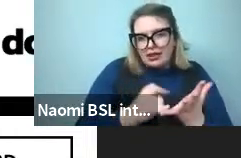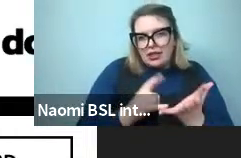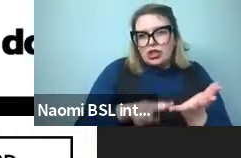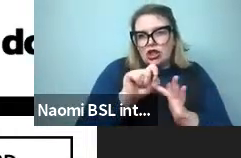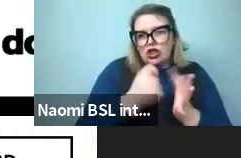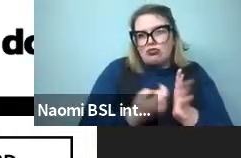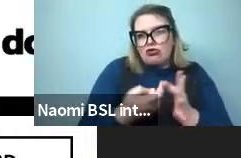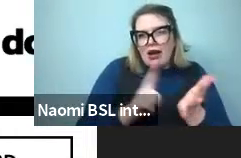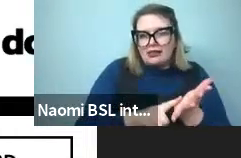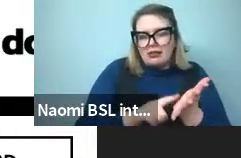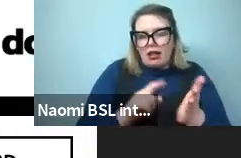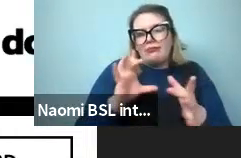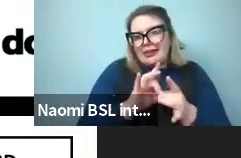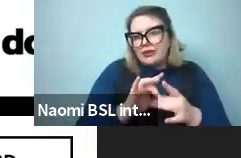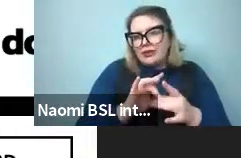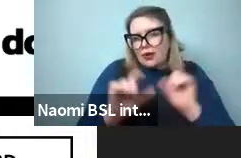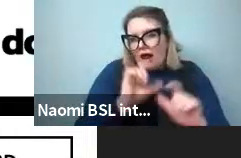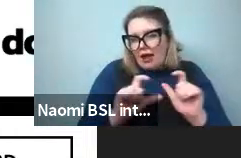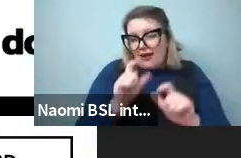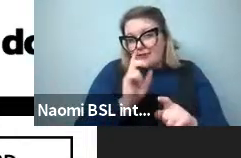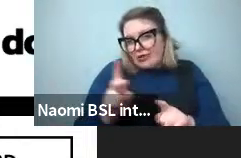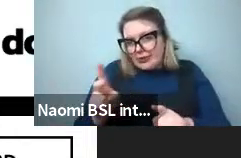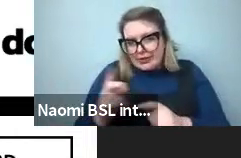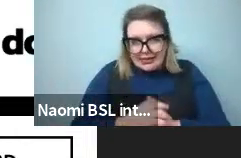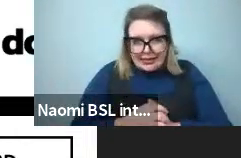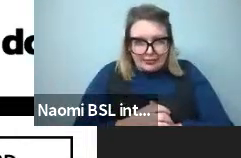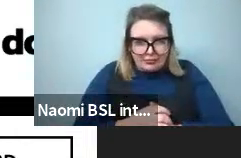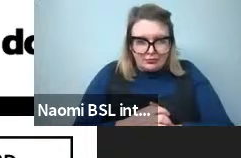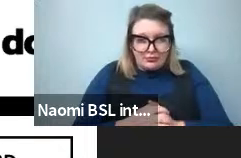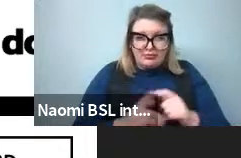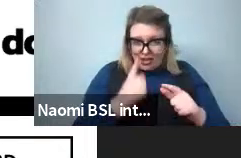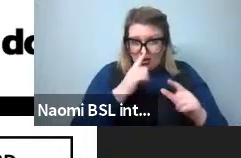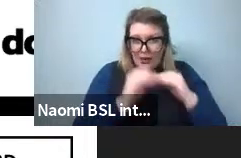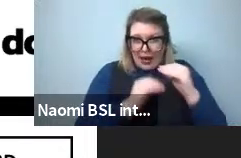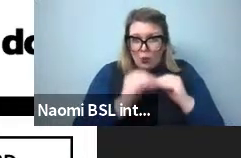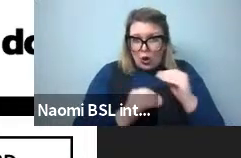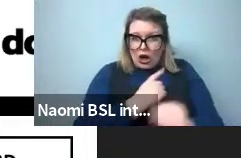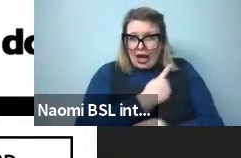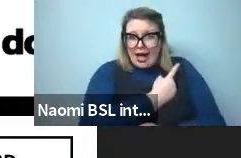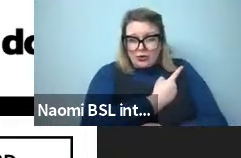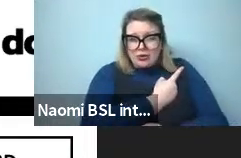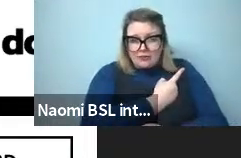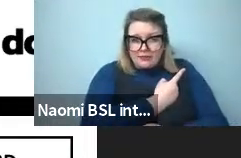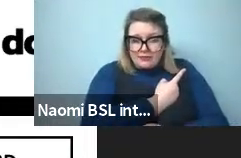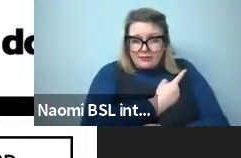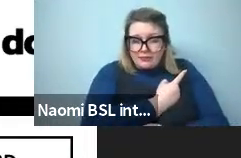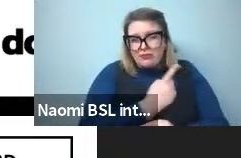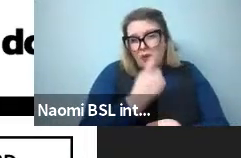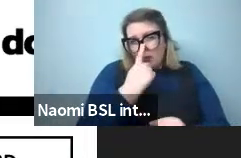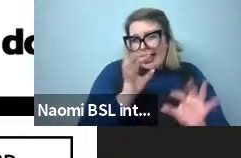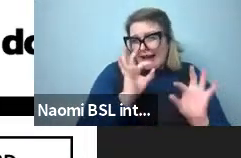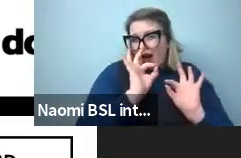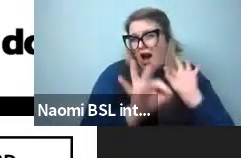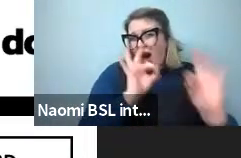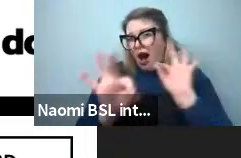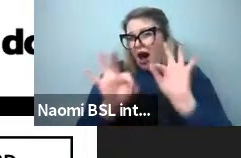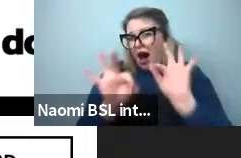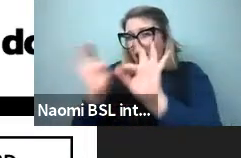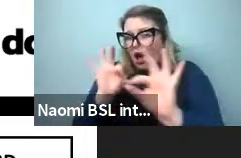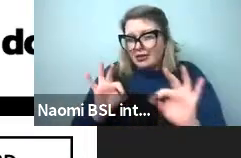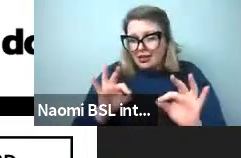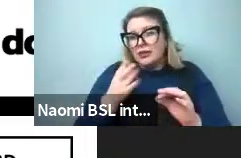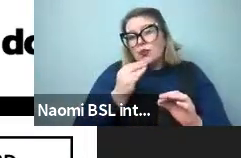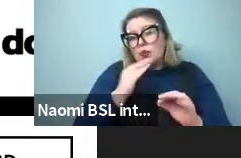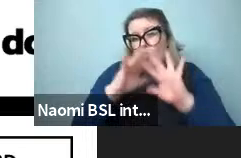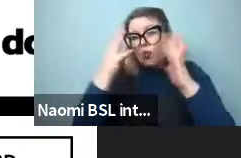the word. We can measure this. I told you we can measure this thing directly by just asking lots of people within a population so we can take the world color survey